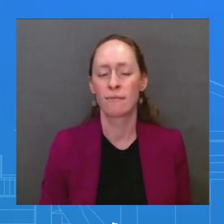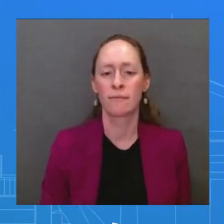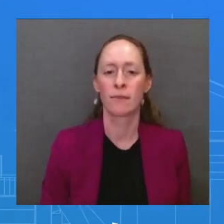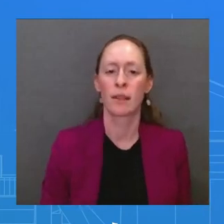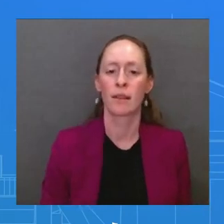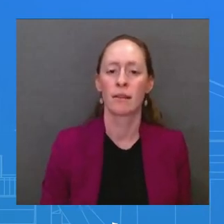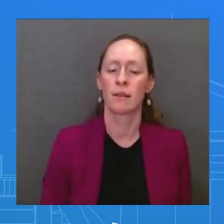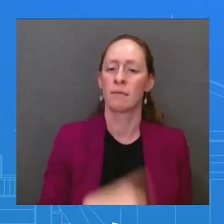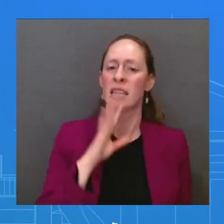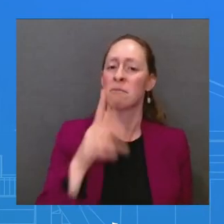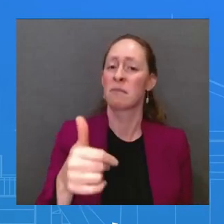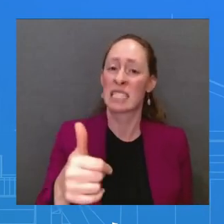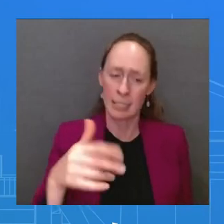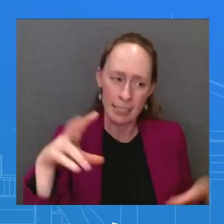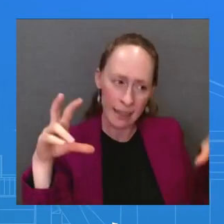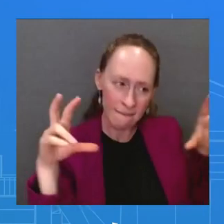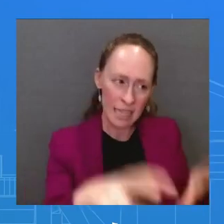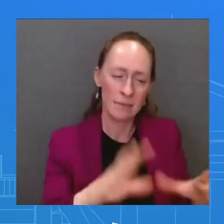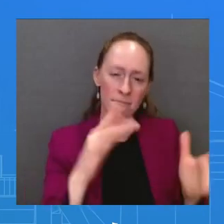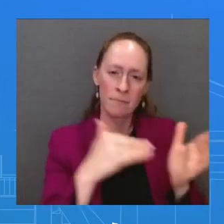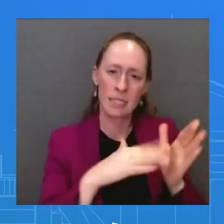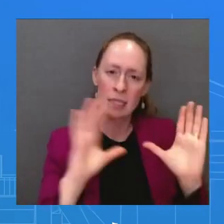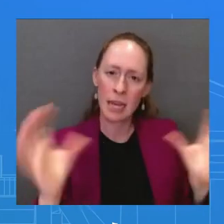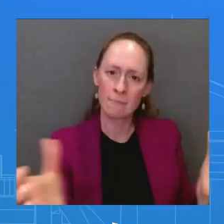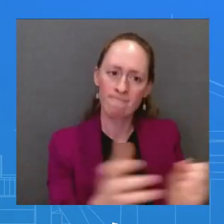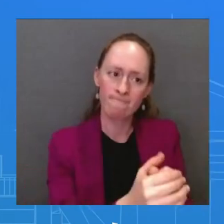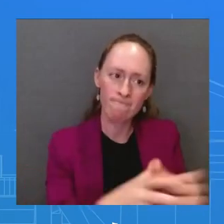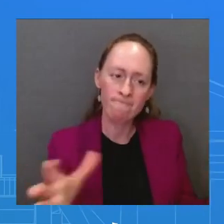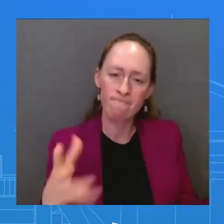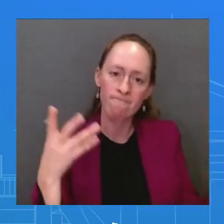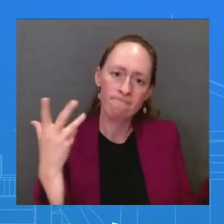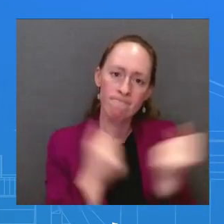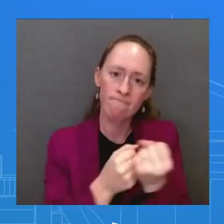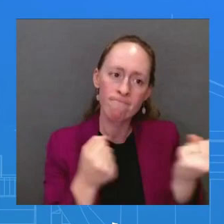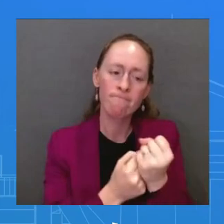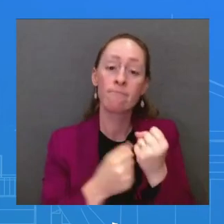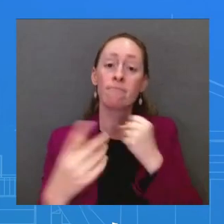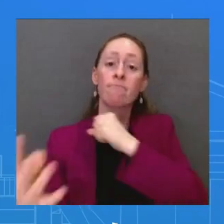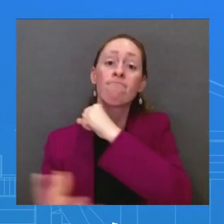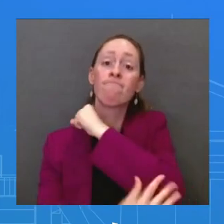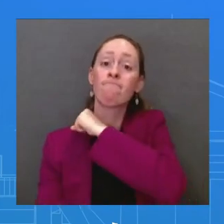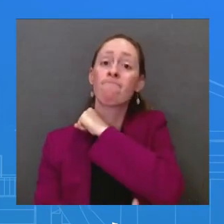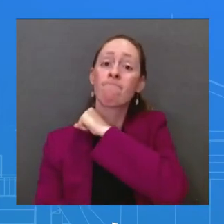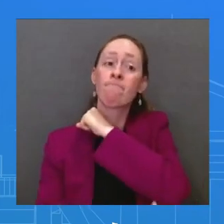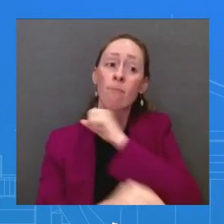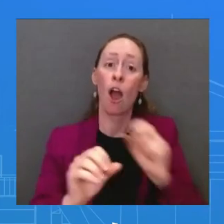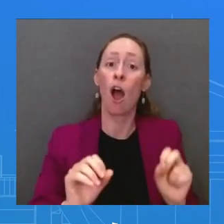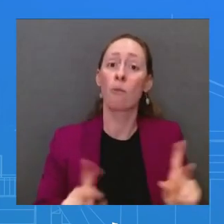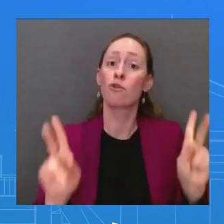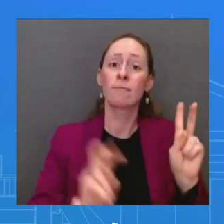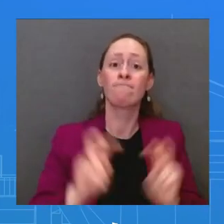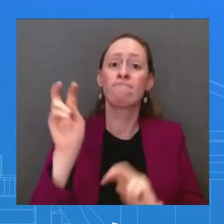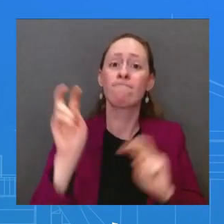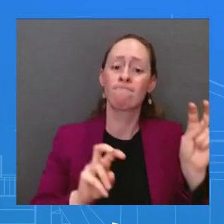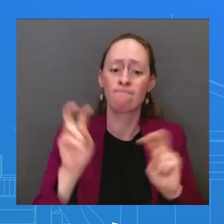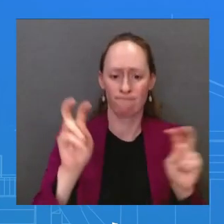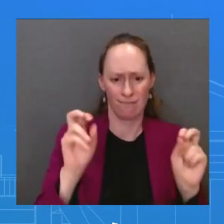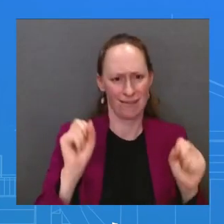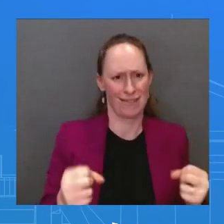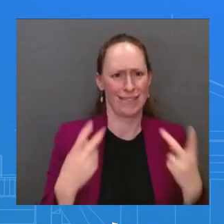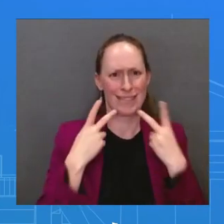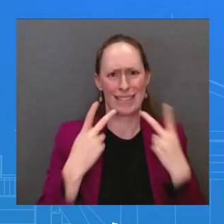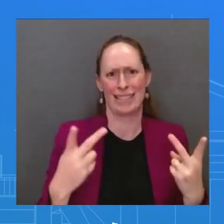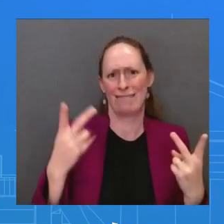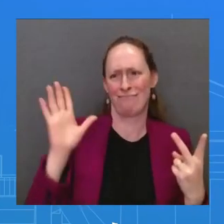a fiscally responsible way. And again, that's – all you have to do is watch what the President has done the last two years, and he has done a – I